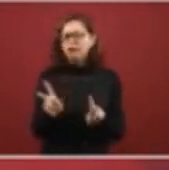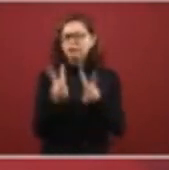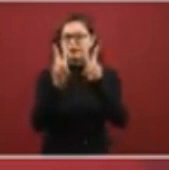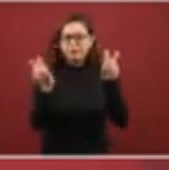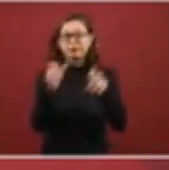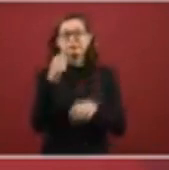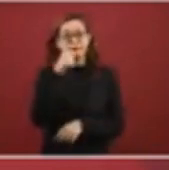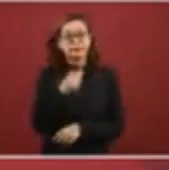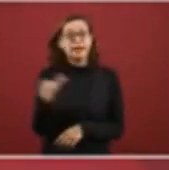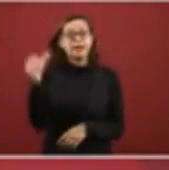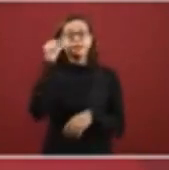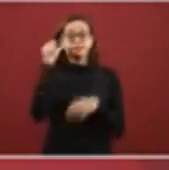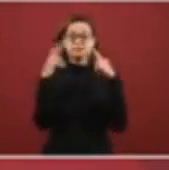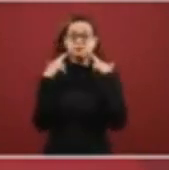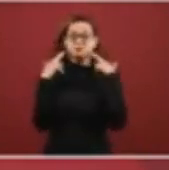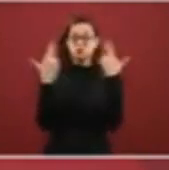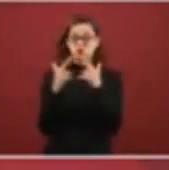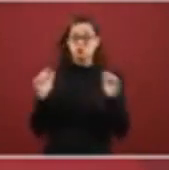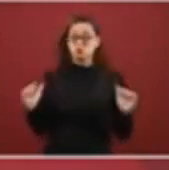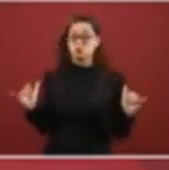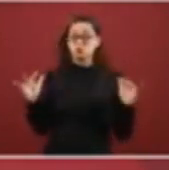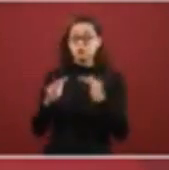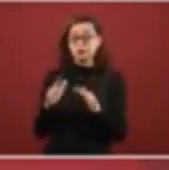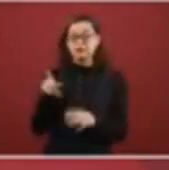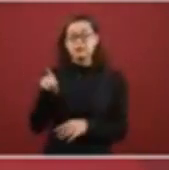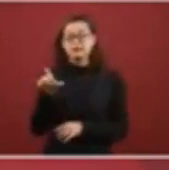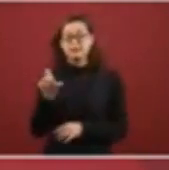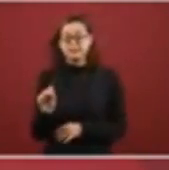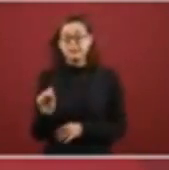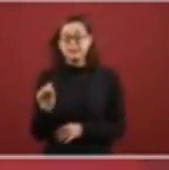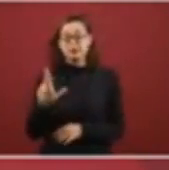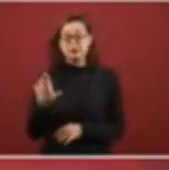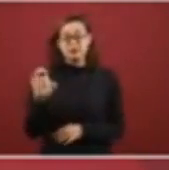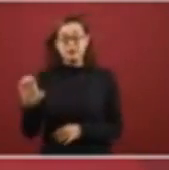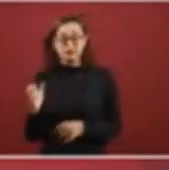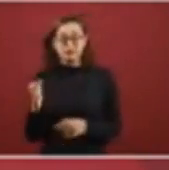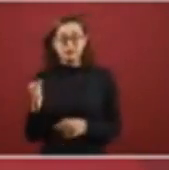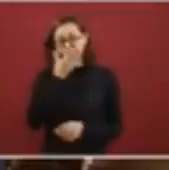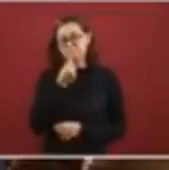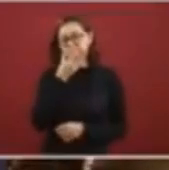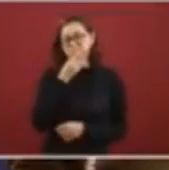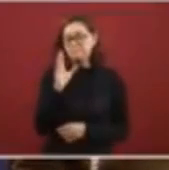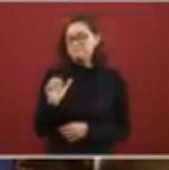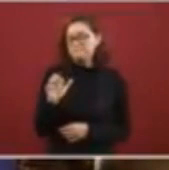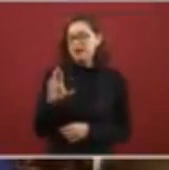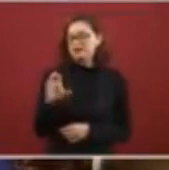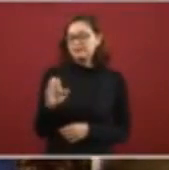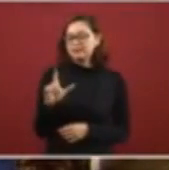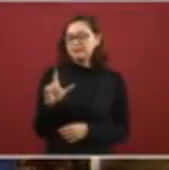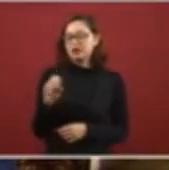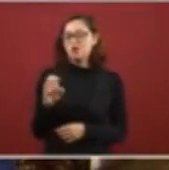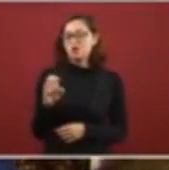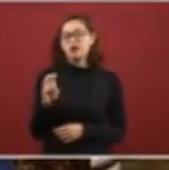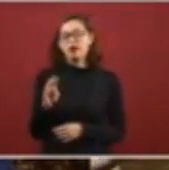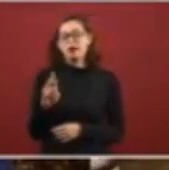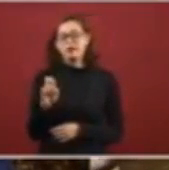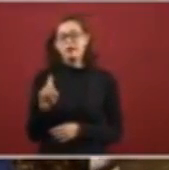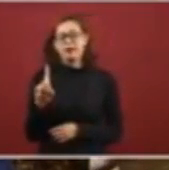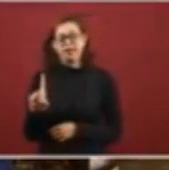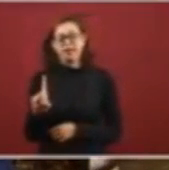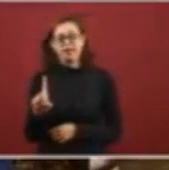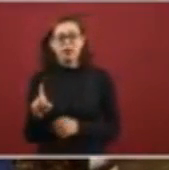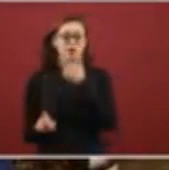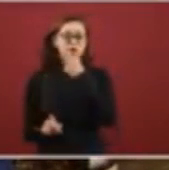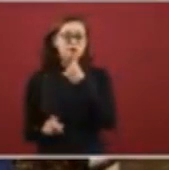had yesterday with the Secretary of External Relations and